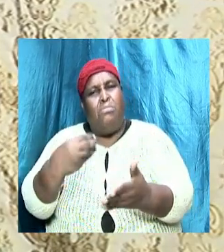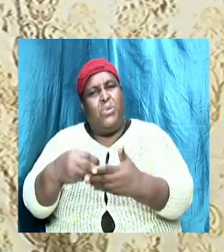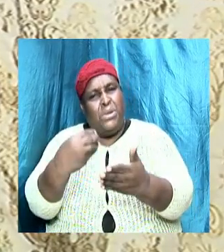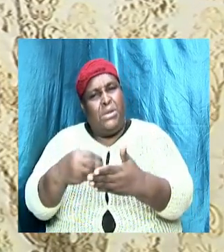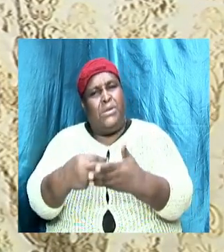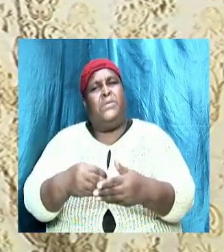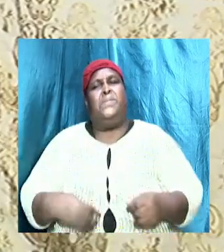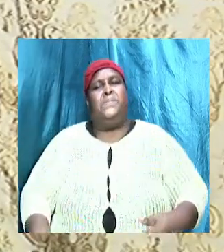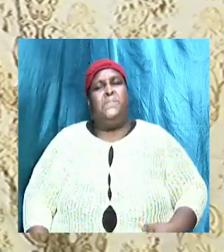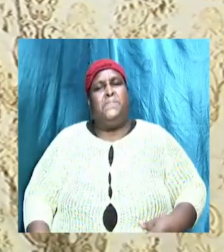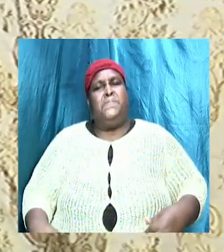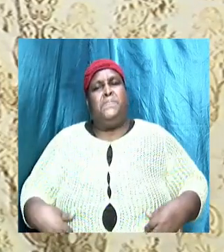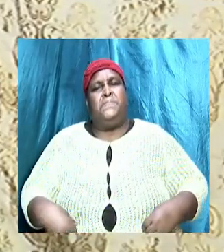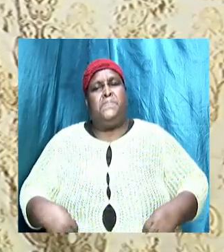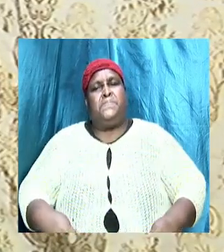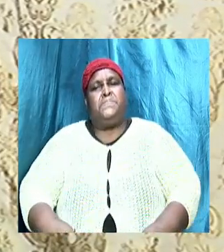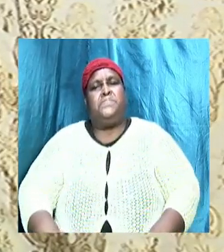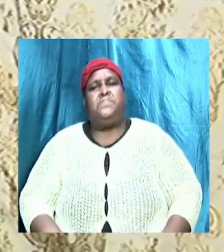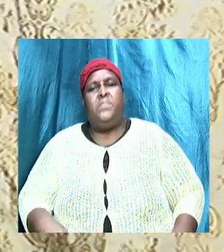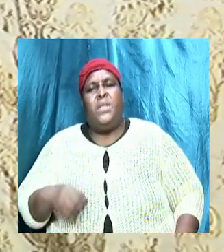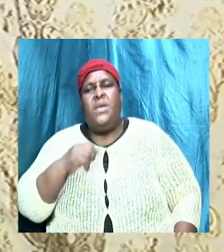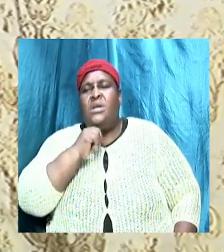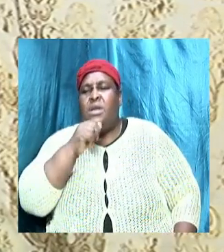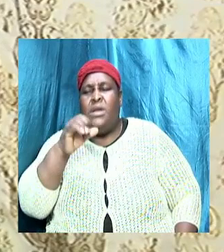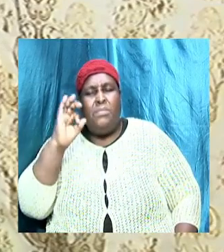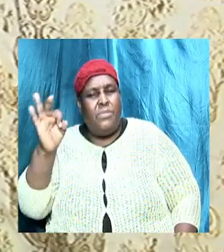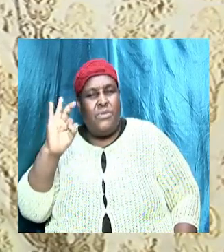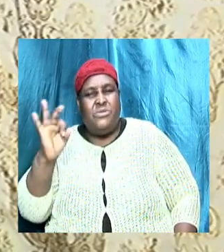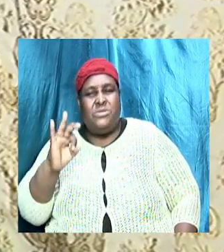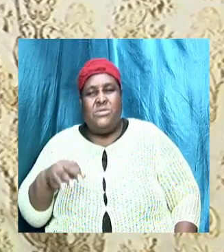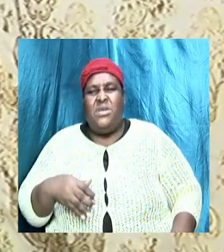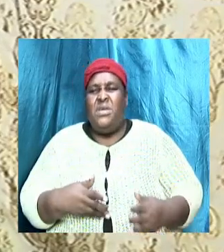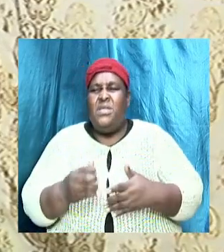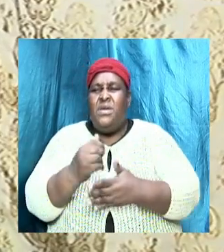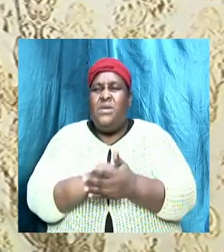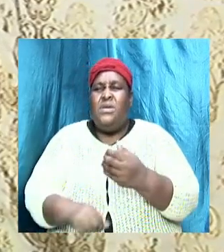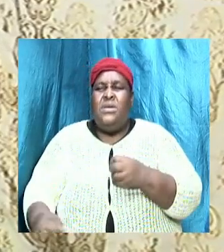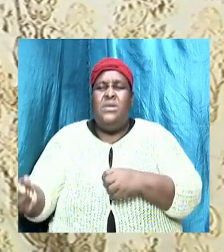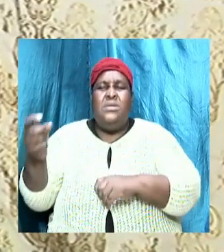here Holy Ghost I am not preaching but look here there is a